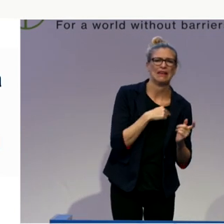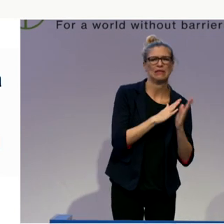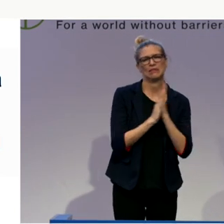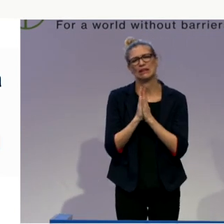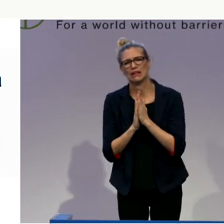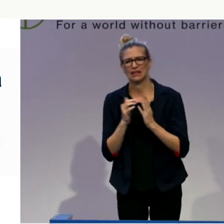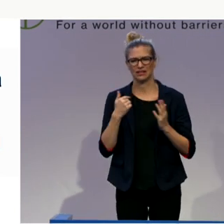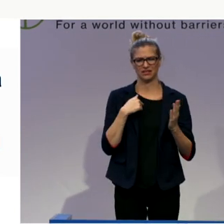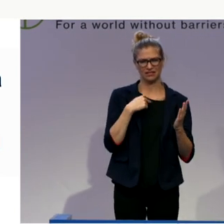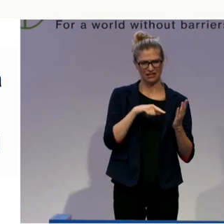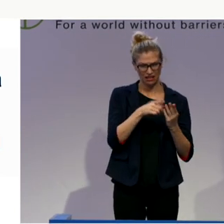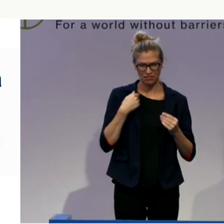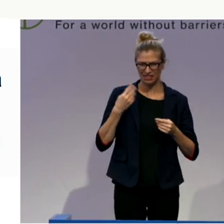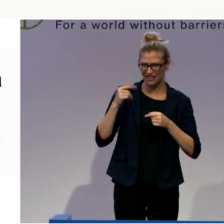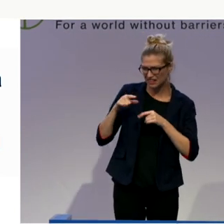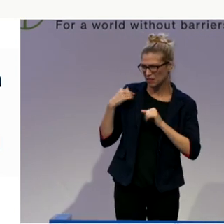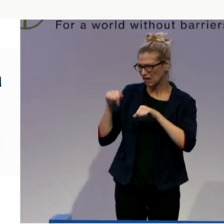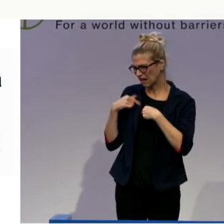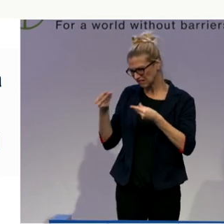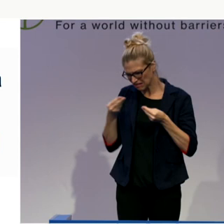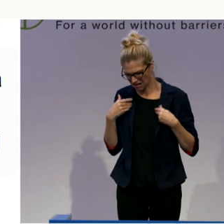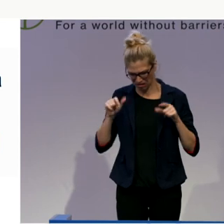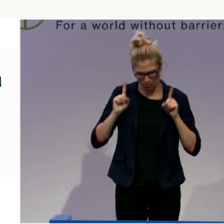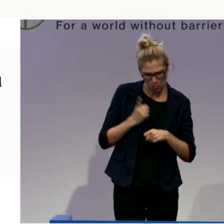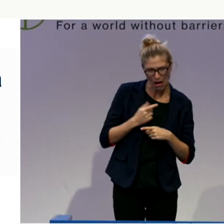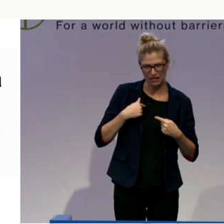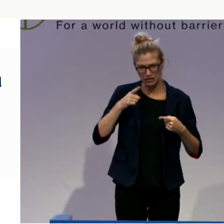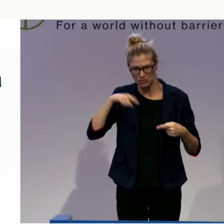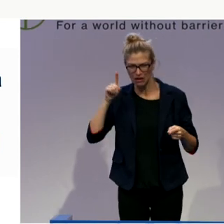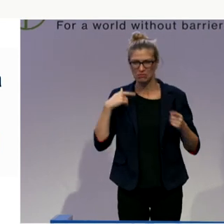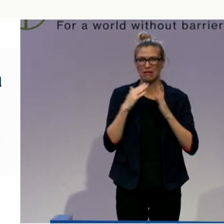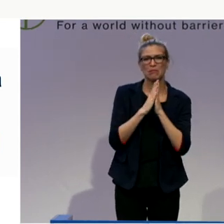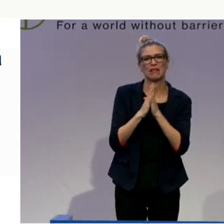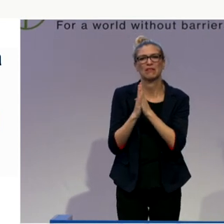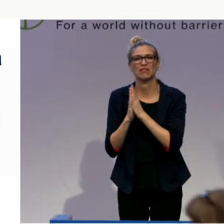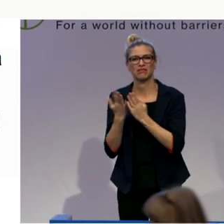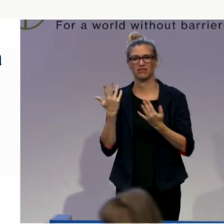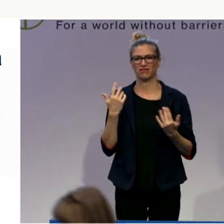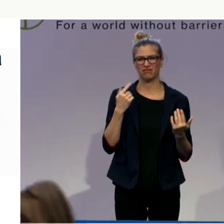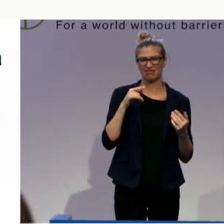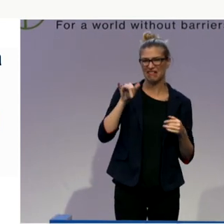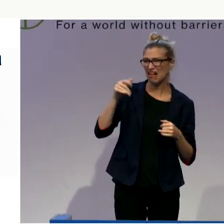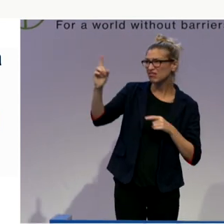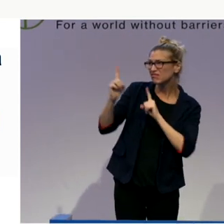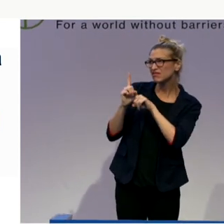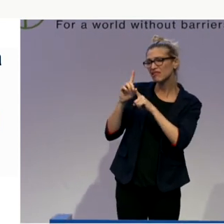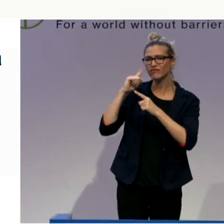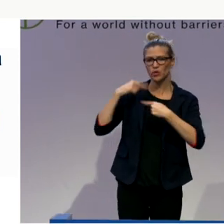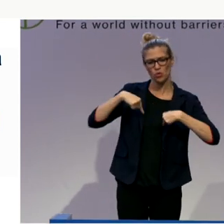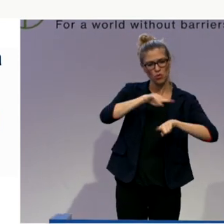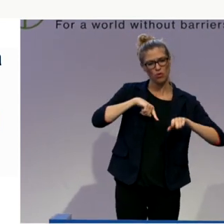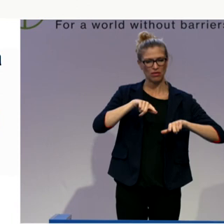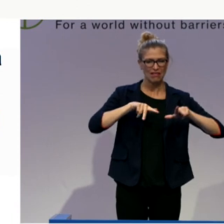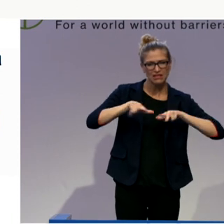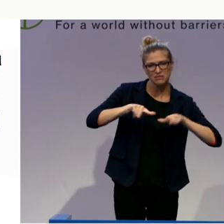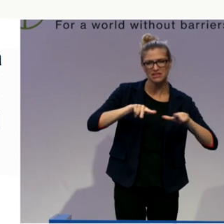to give me my rights, of course, and let that be please let that be one person, like you said, a case manager, case